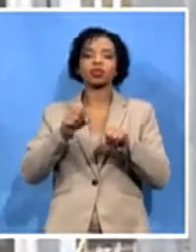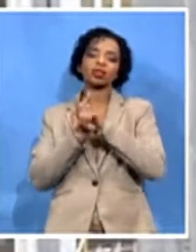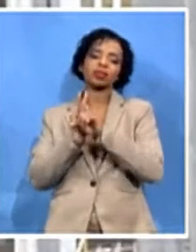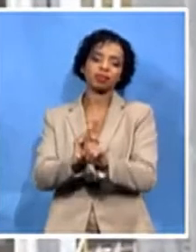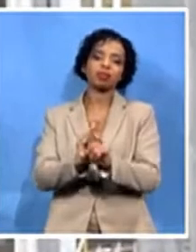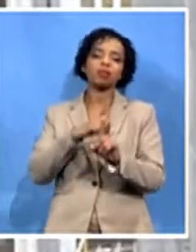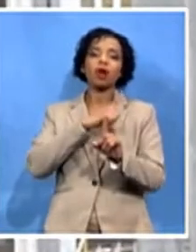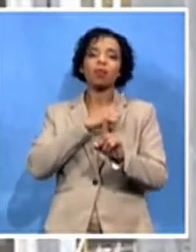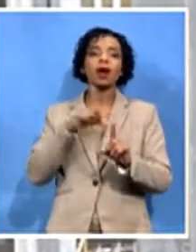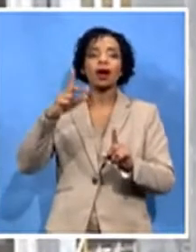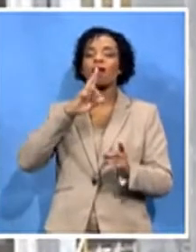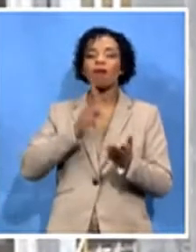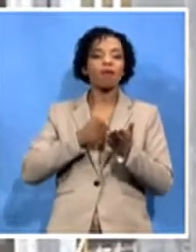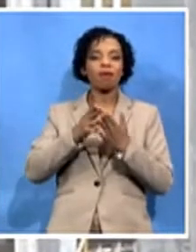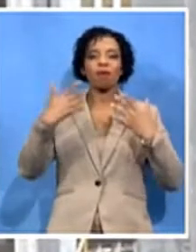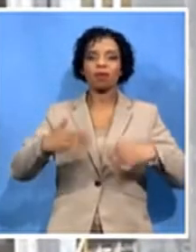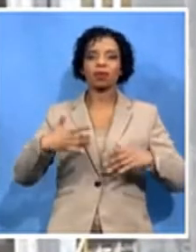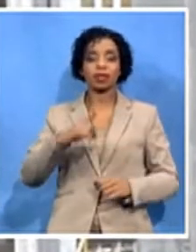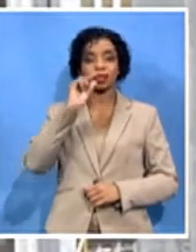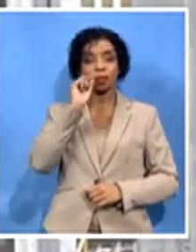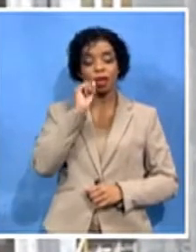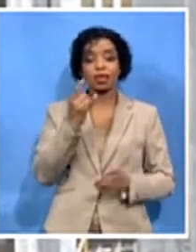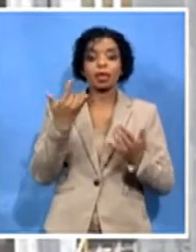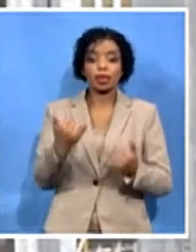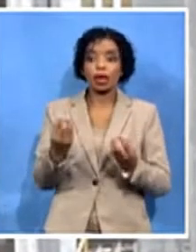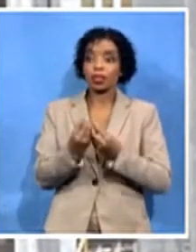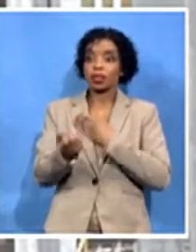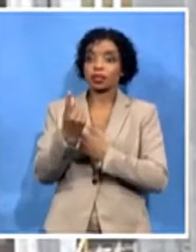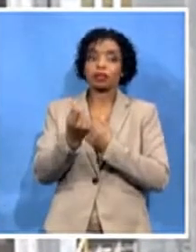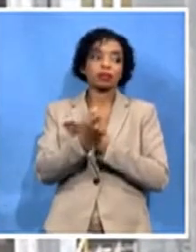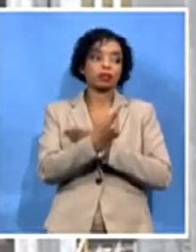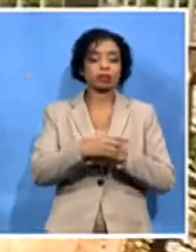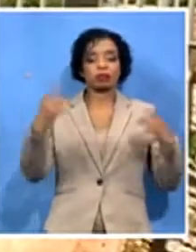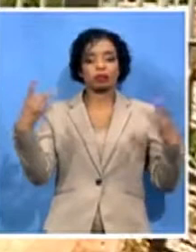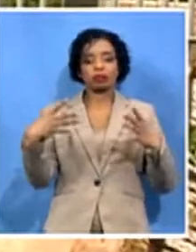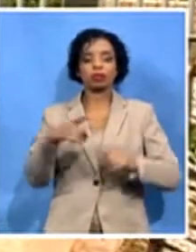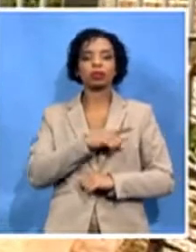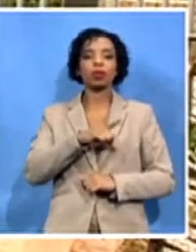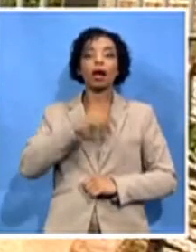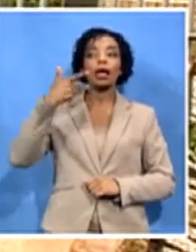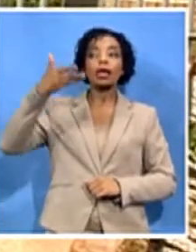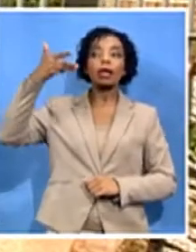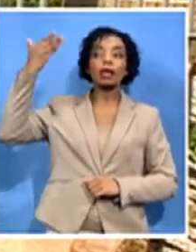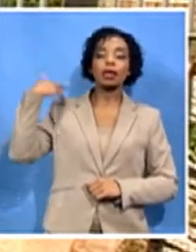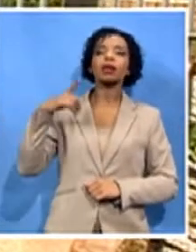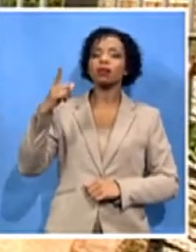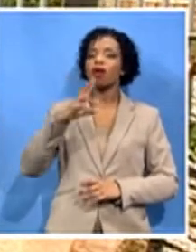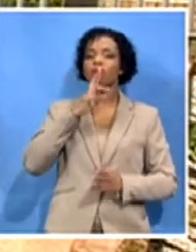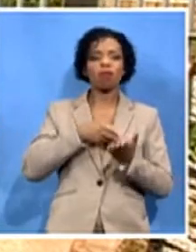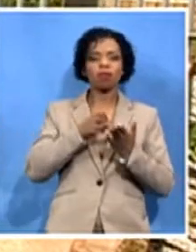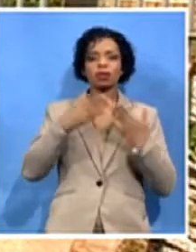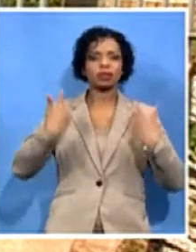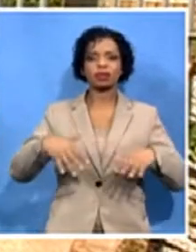by how things are now because back in the days he was very honest. He would approach people even though he was far,